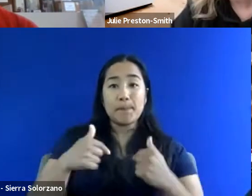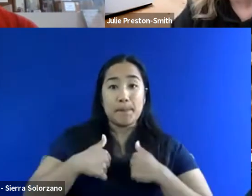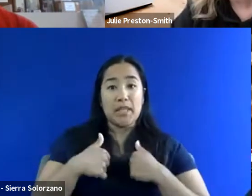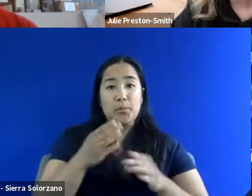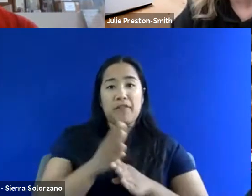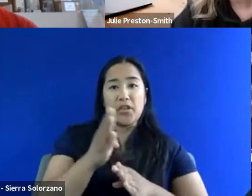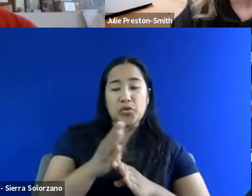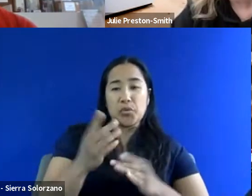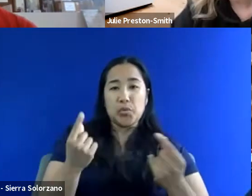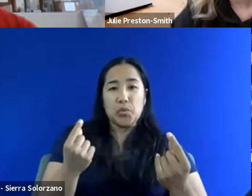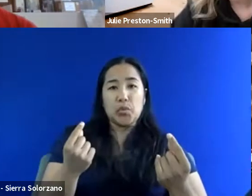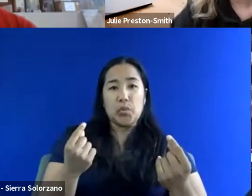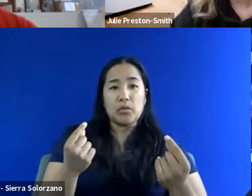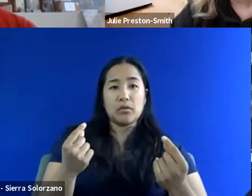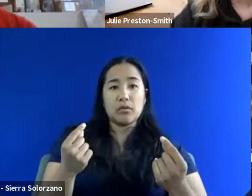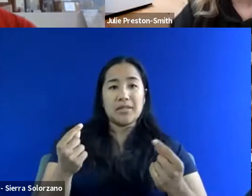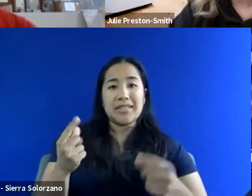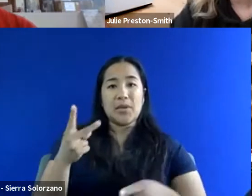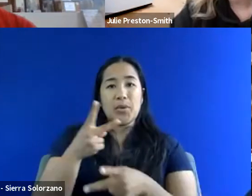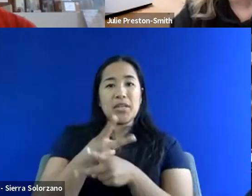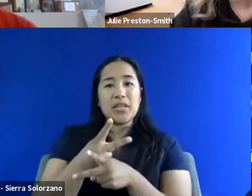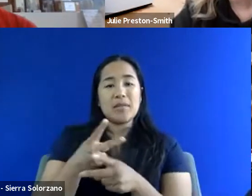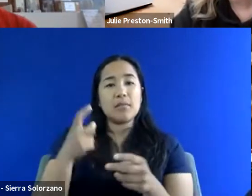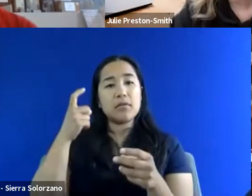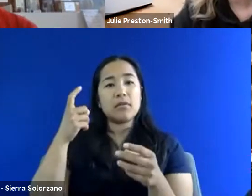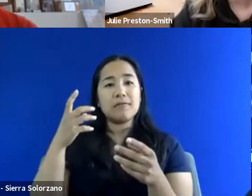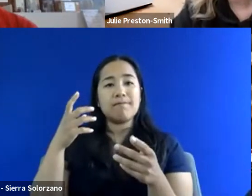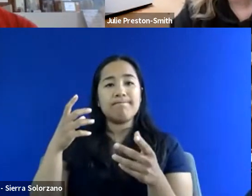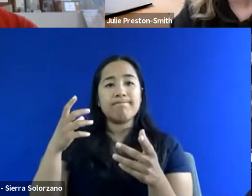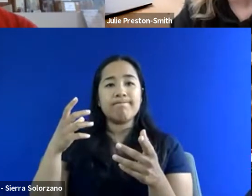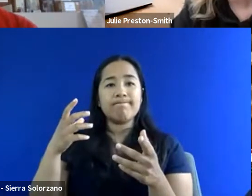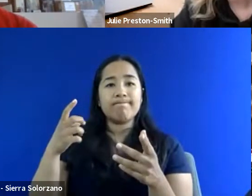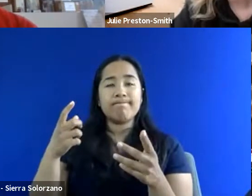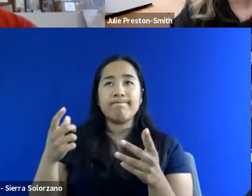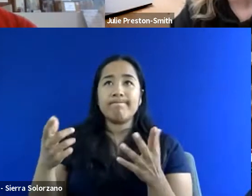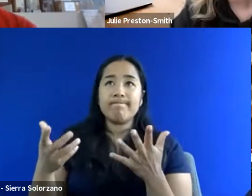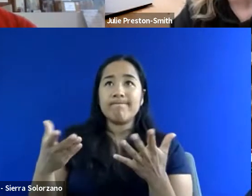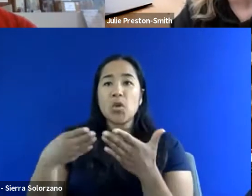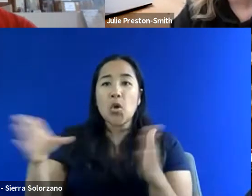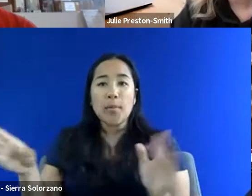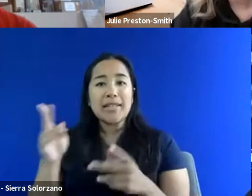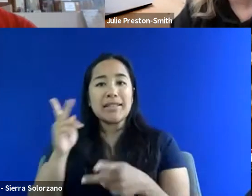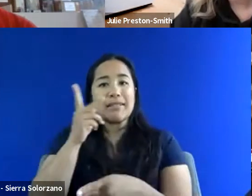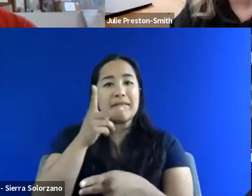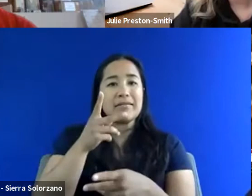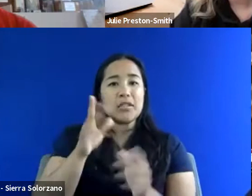to facilitate an environment where that's not something that's seen as negative? That's just an alternative experience that someone has had.